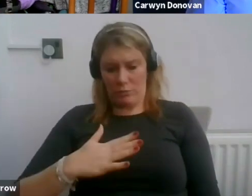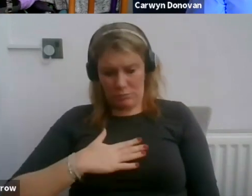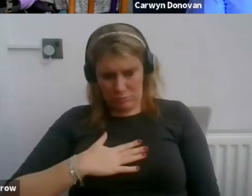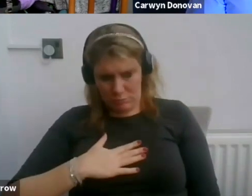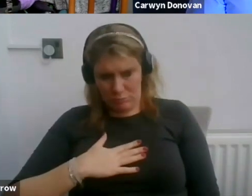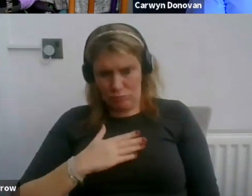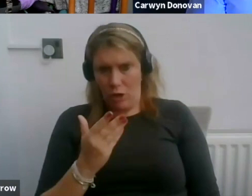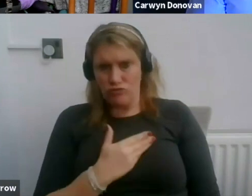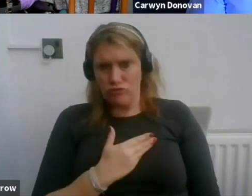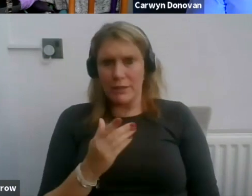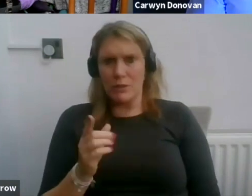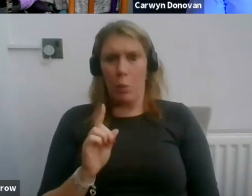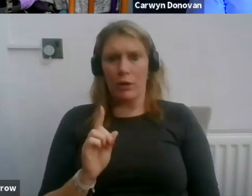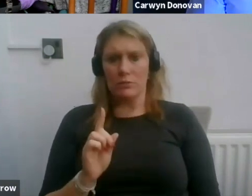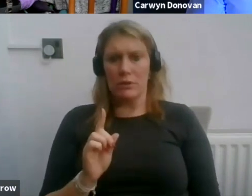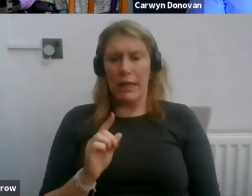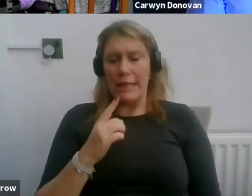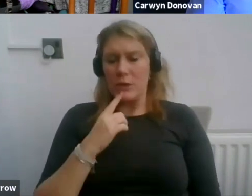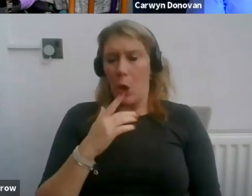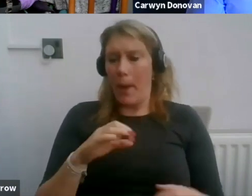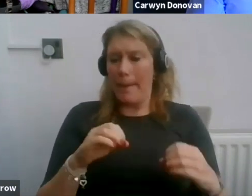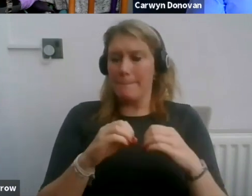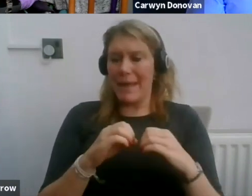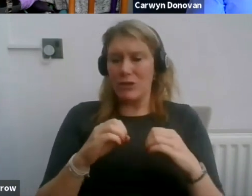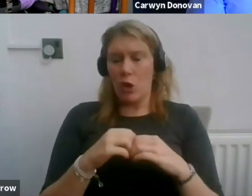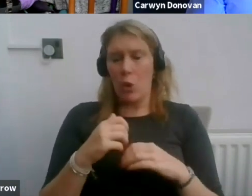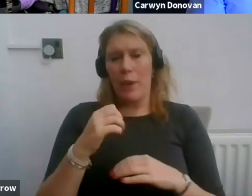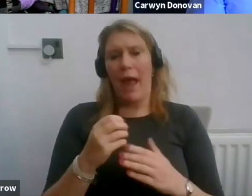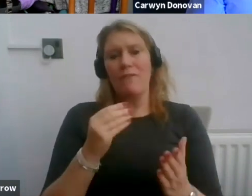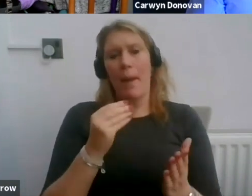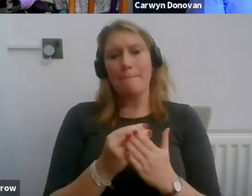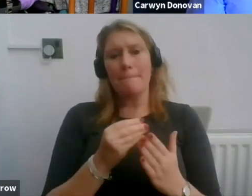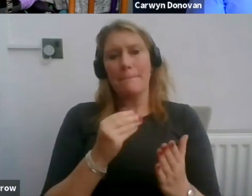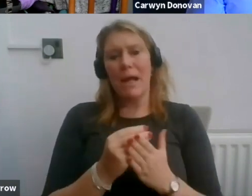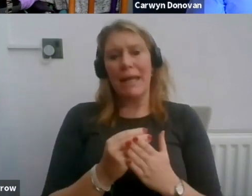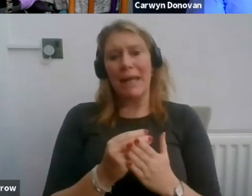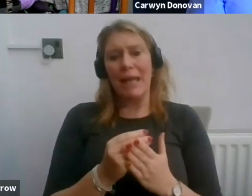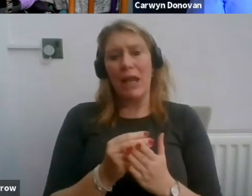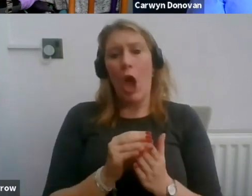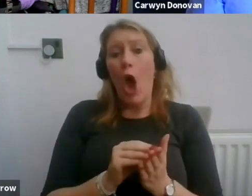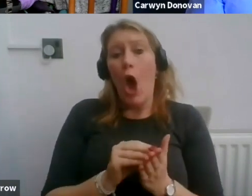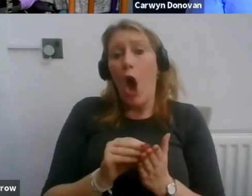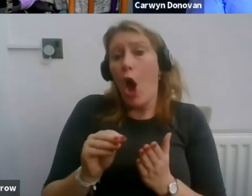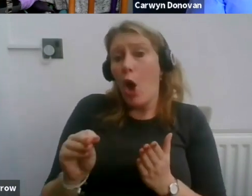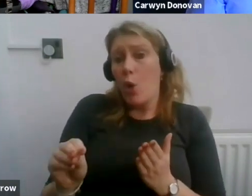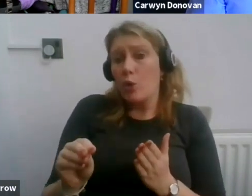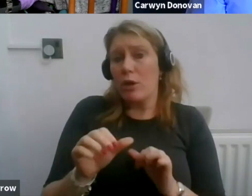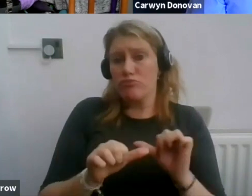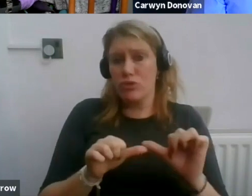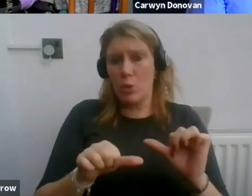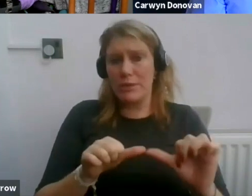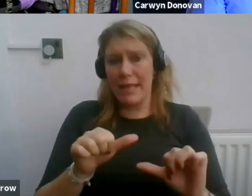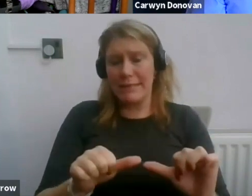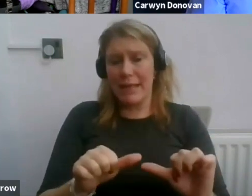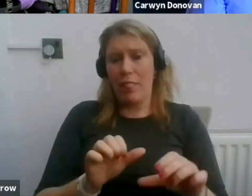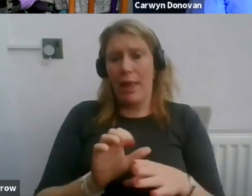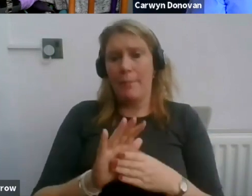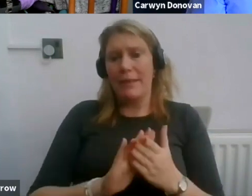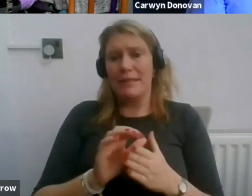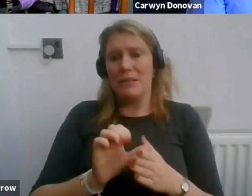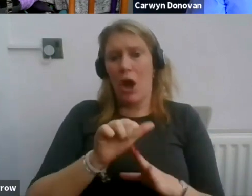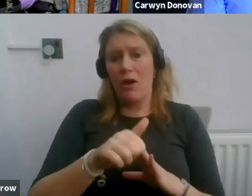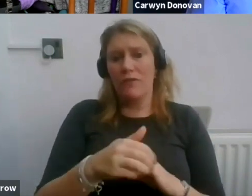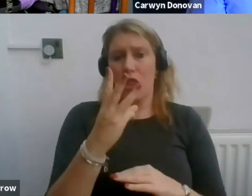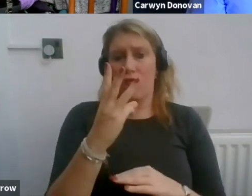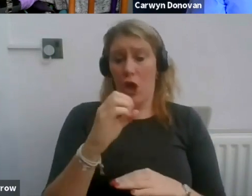Bektu, which is called the money's owed process. And that is that, well, after 30 days, you